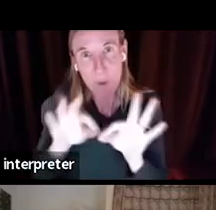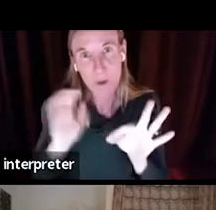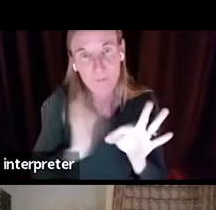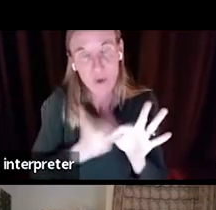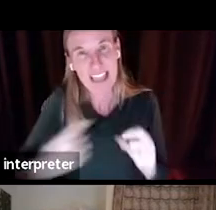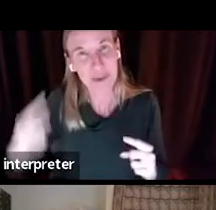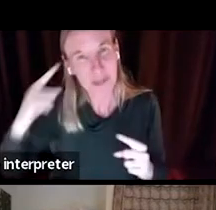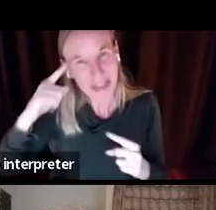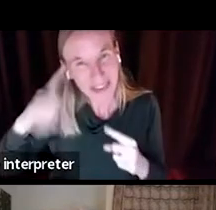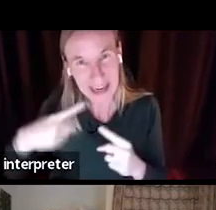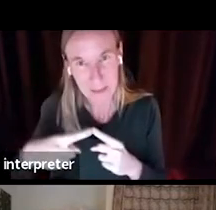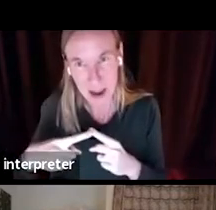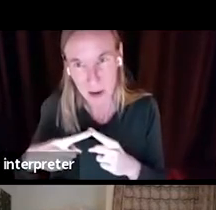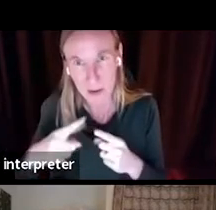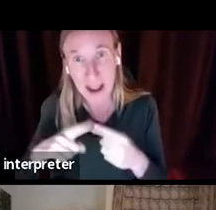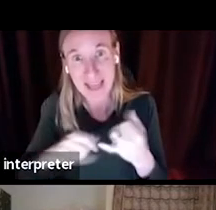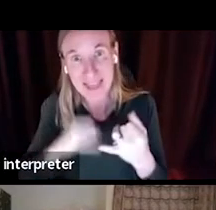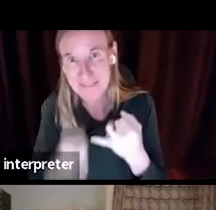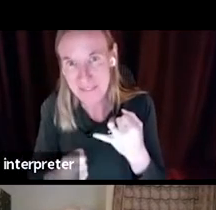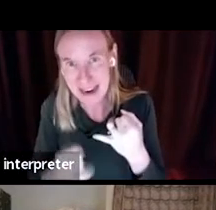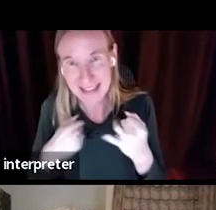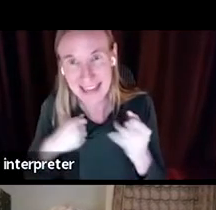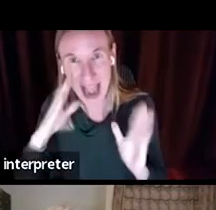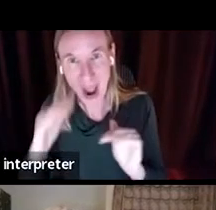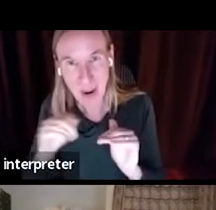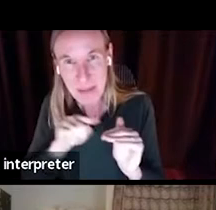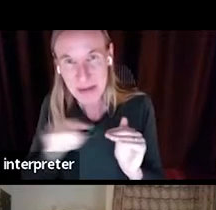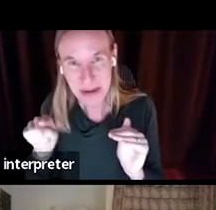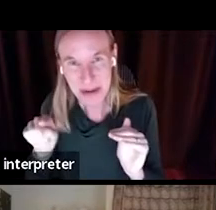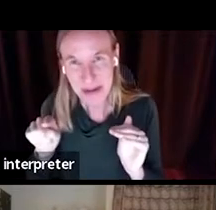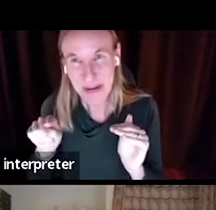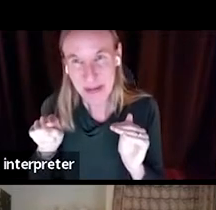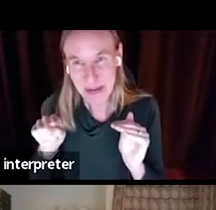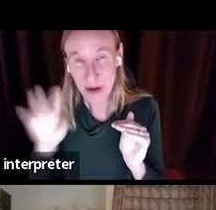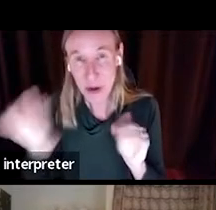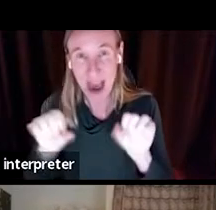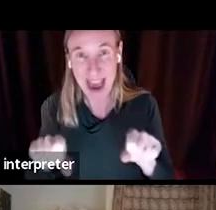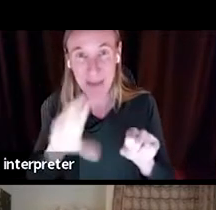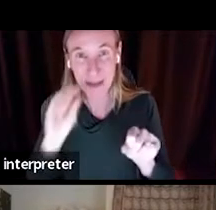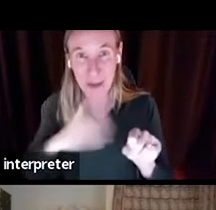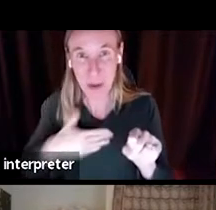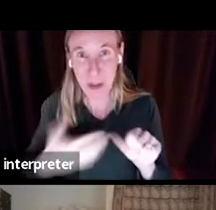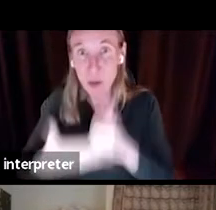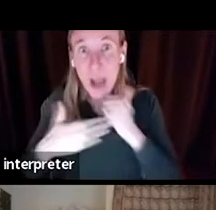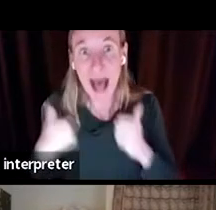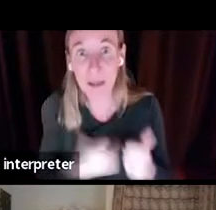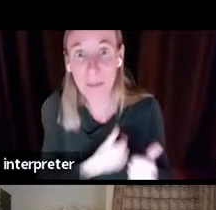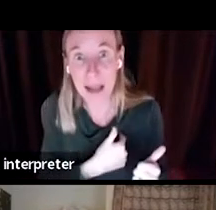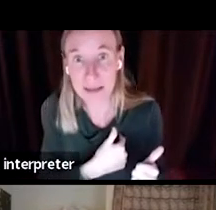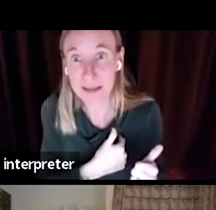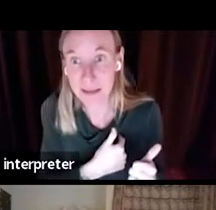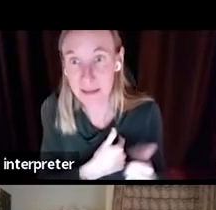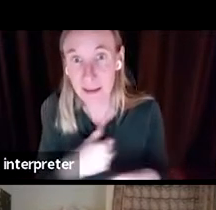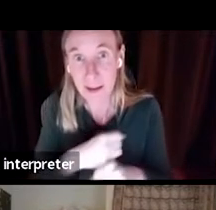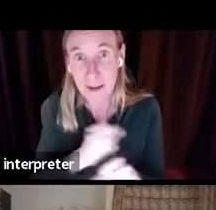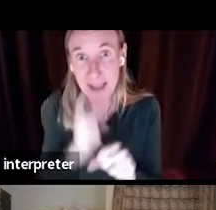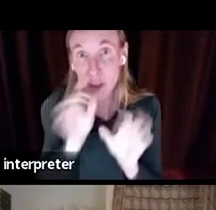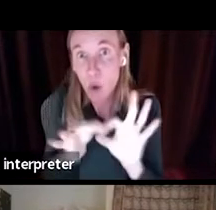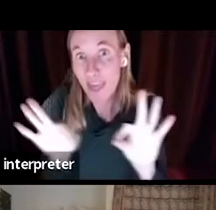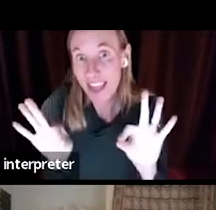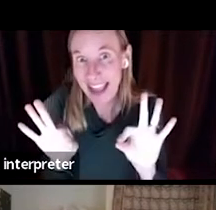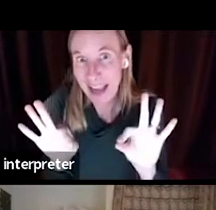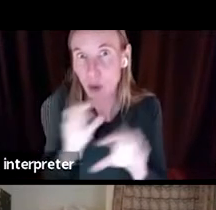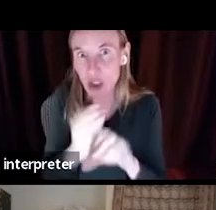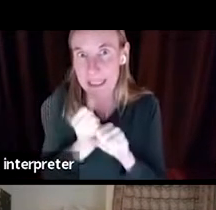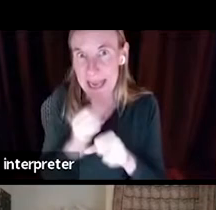think about. And then finally, I just hope you can, you'll, you're able and willing to help us make sure the language gets where